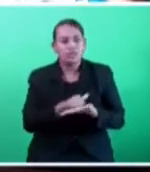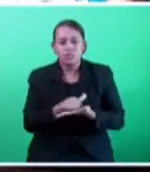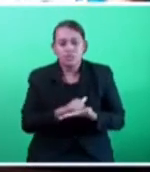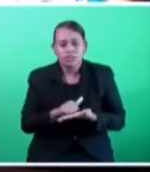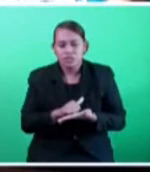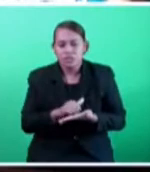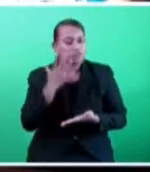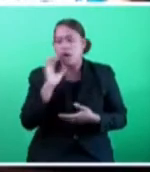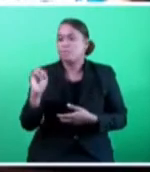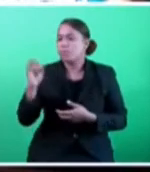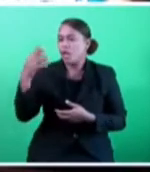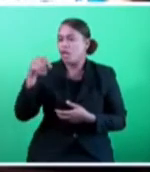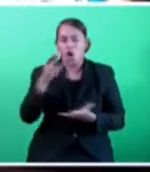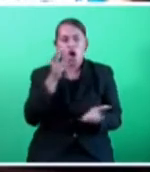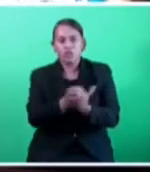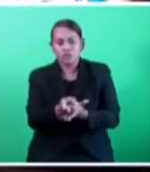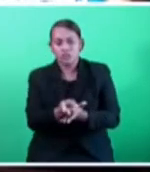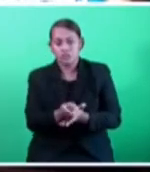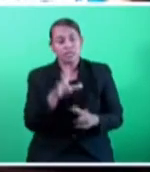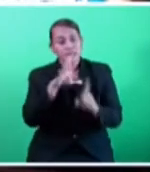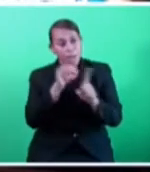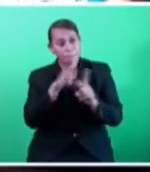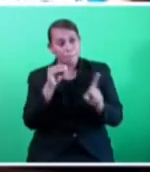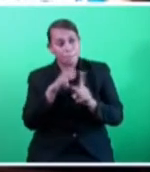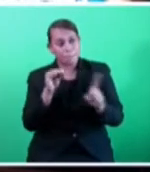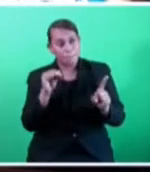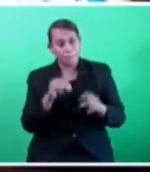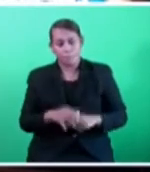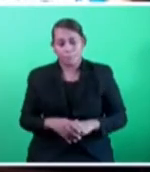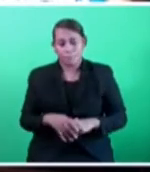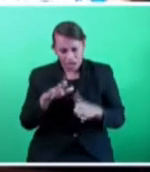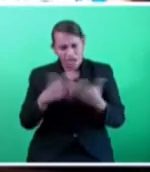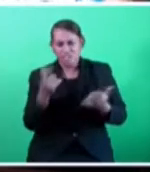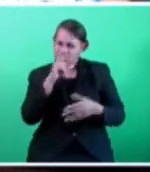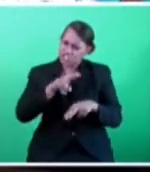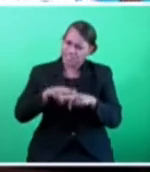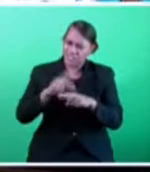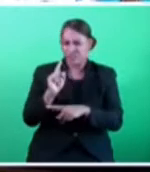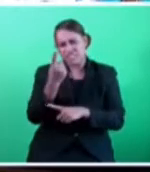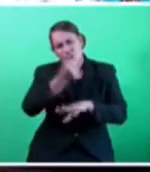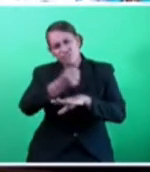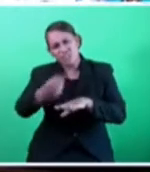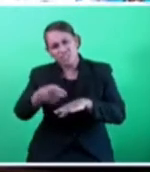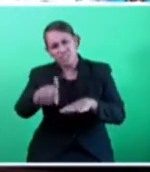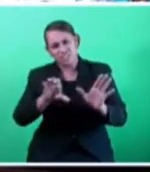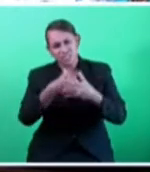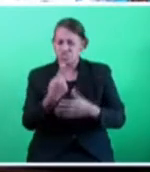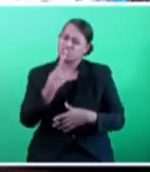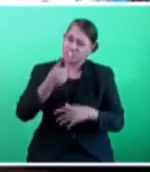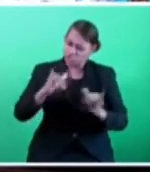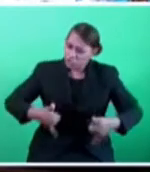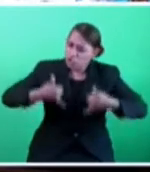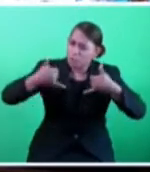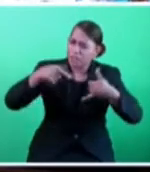For example, how can Fiji First claim to be the champion of